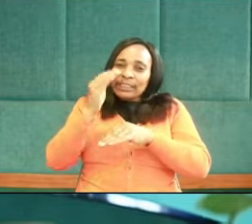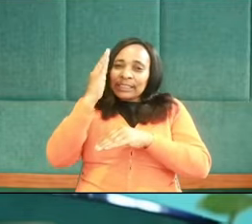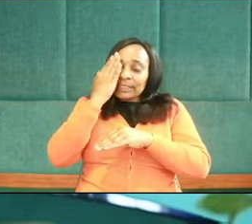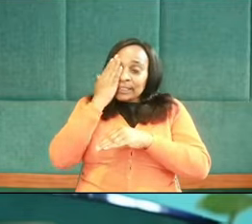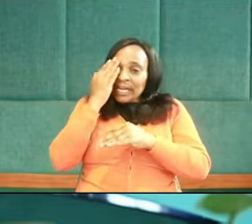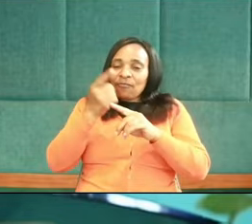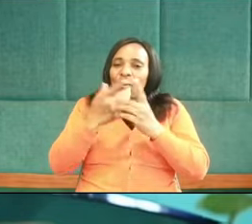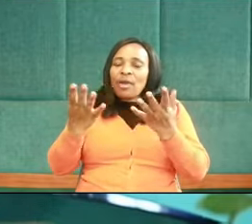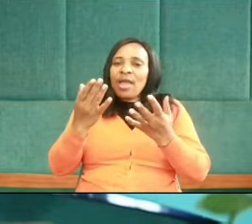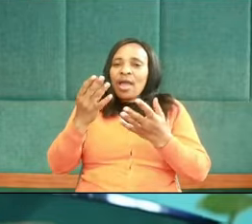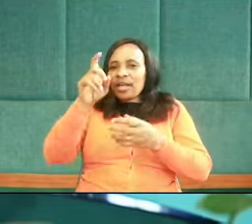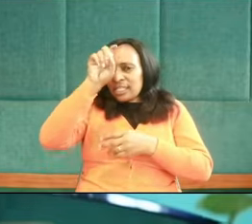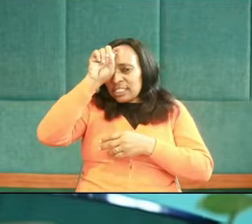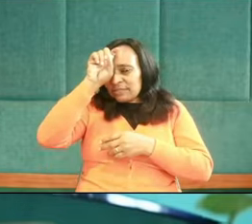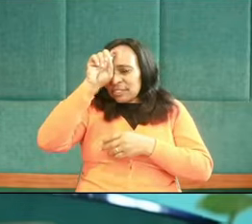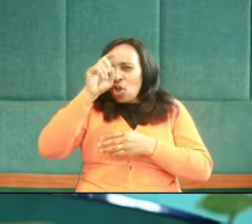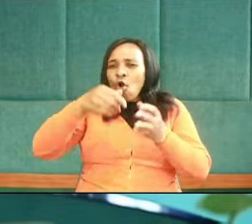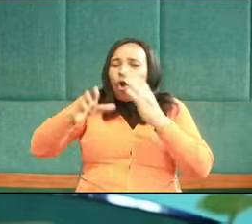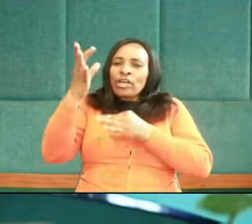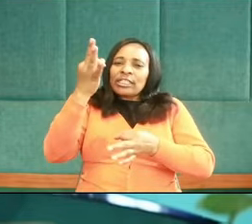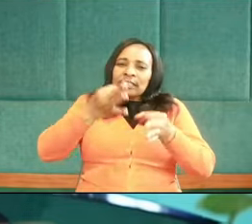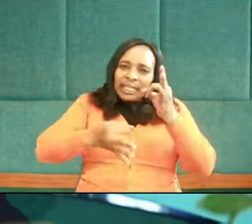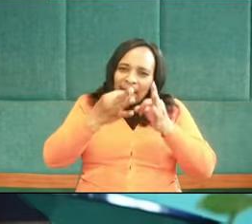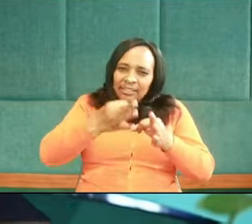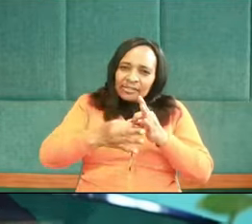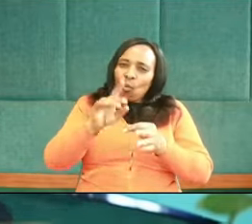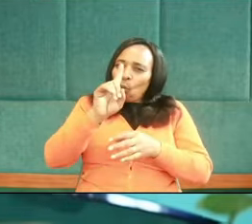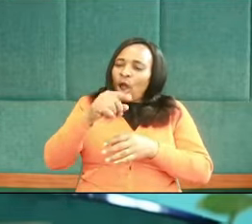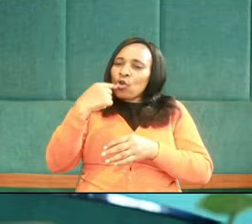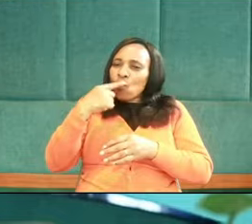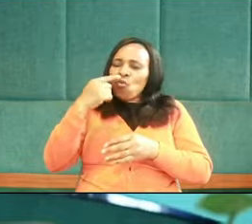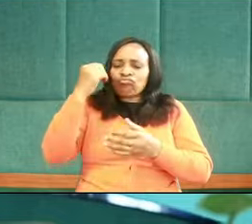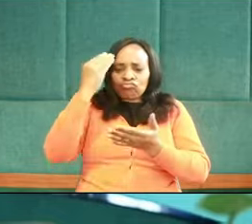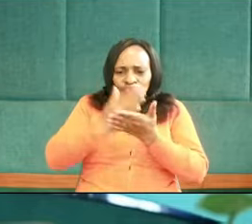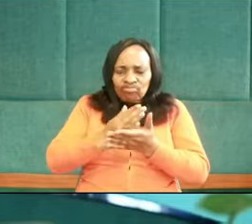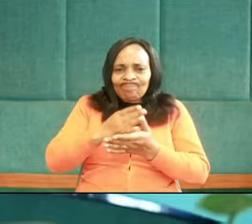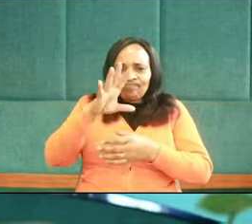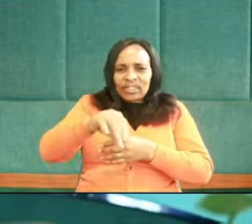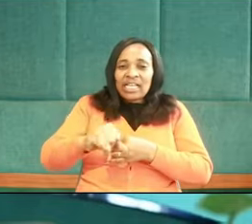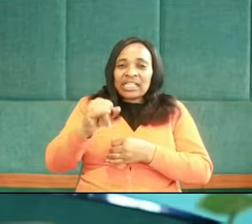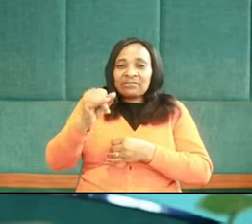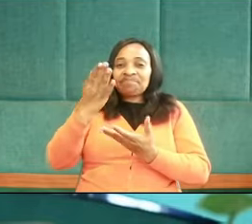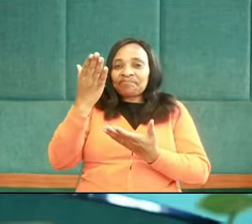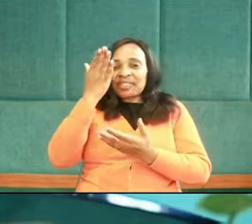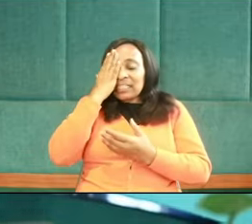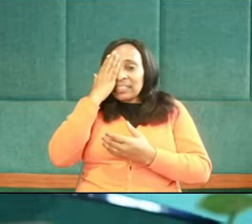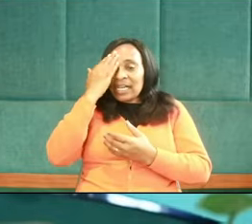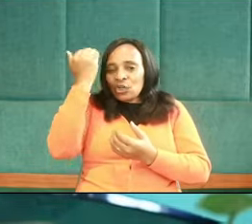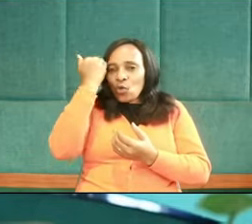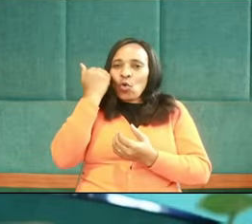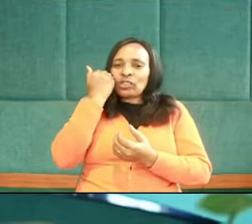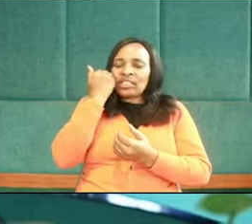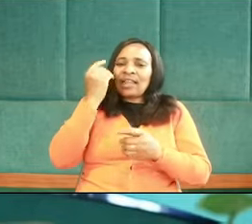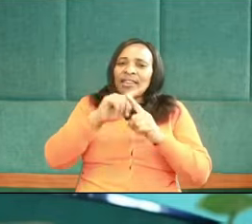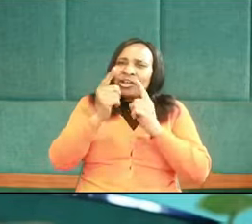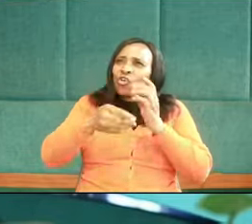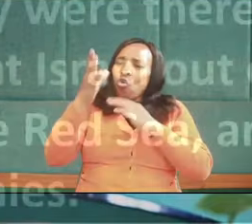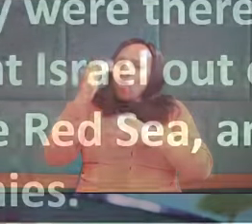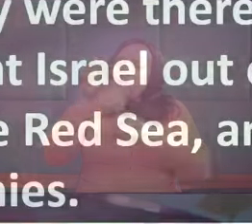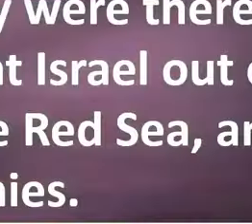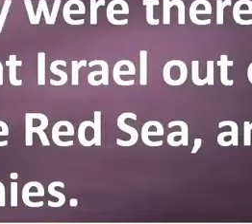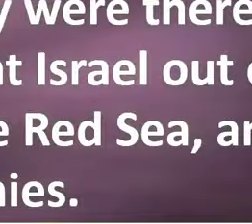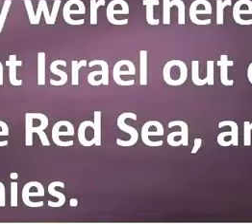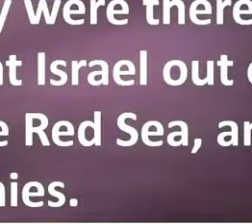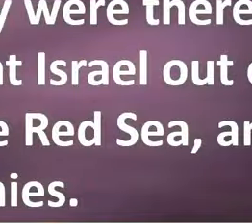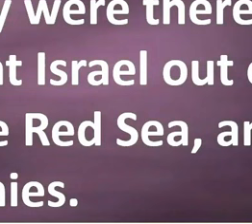So God is the judge, God is the one who is actually taking Israel to coach and God calls the mountains